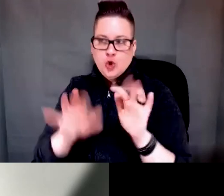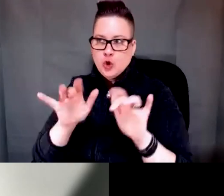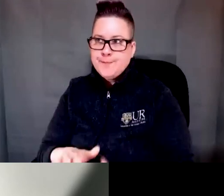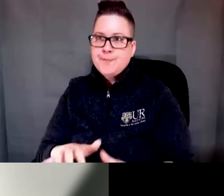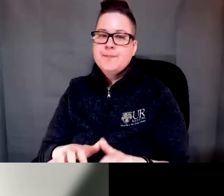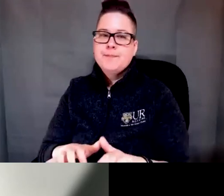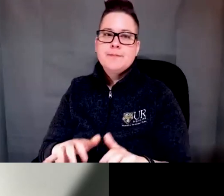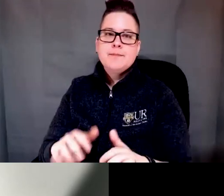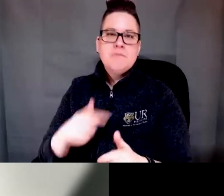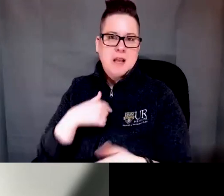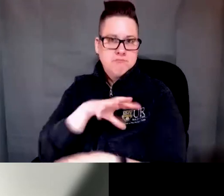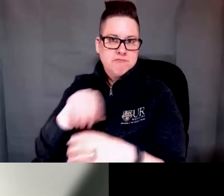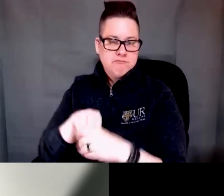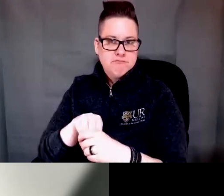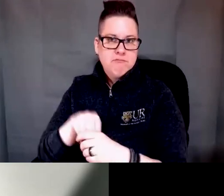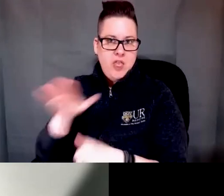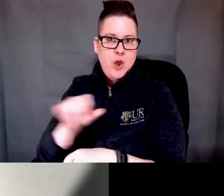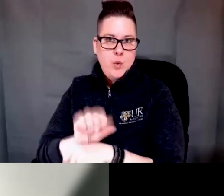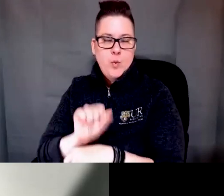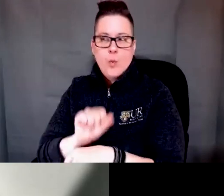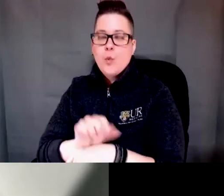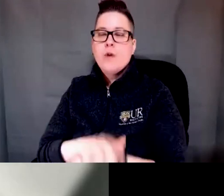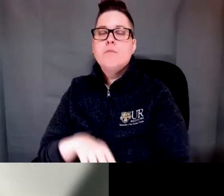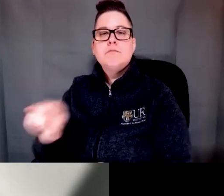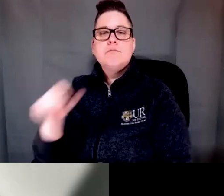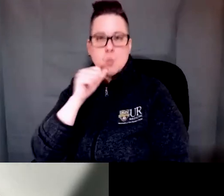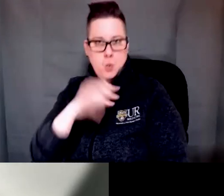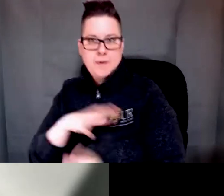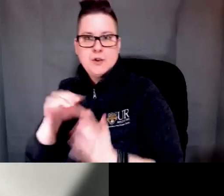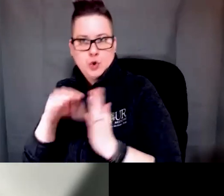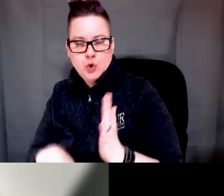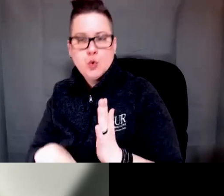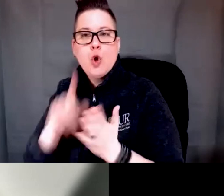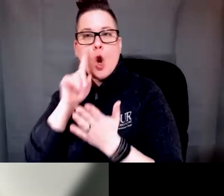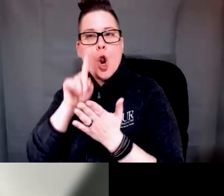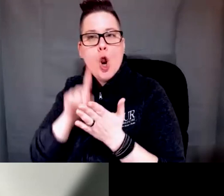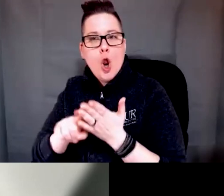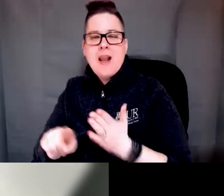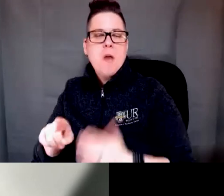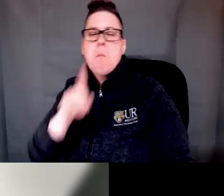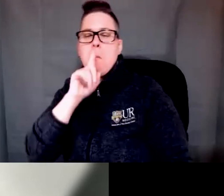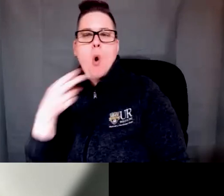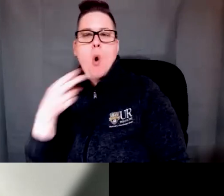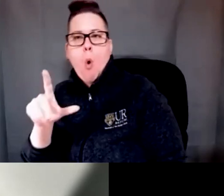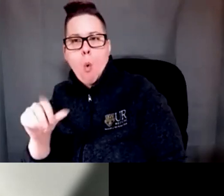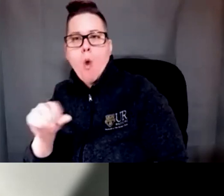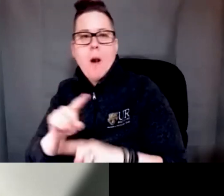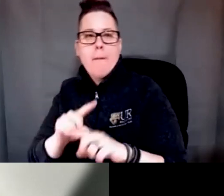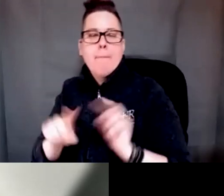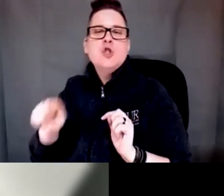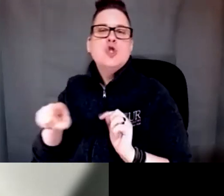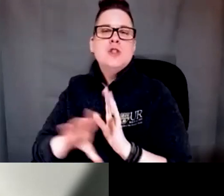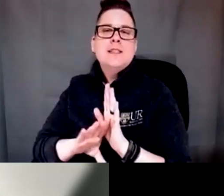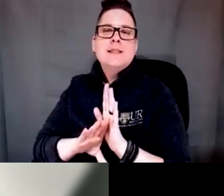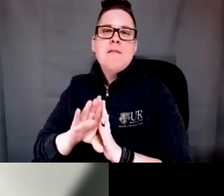part of that she was looking at not necessarily OLA but looking at could she develop a